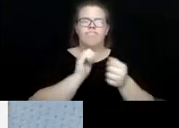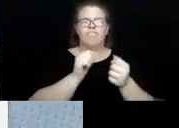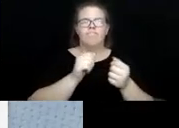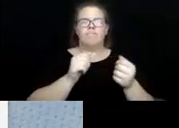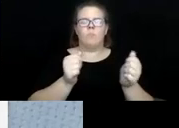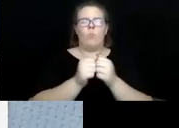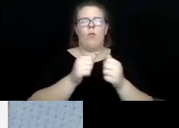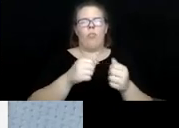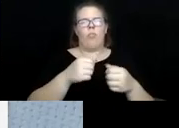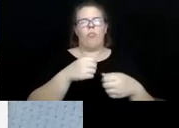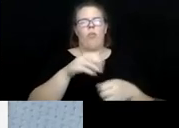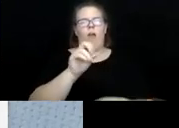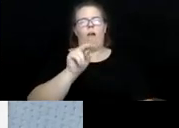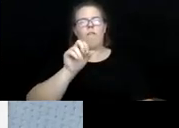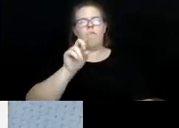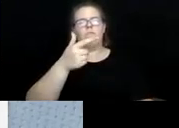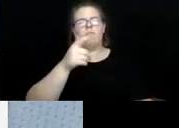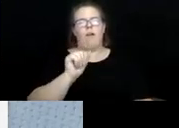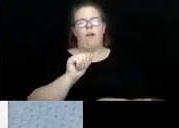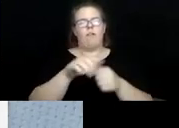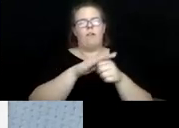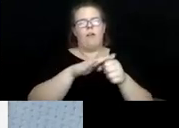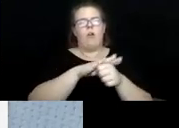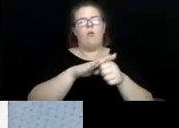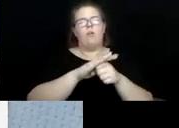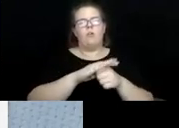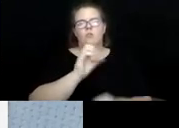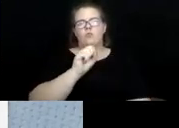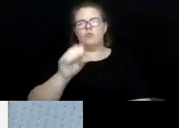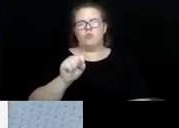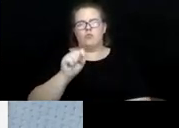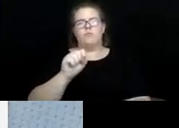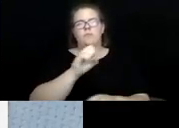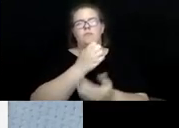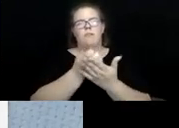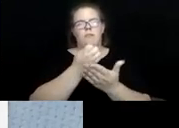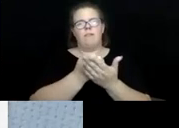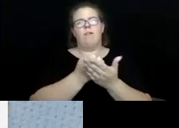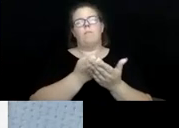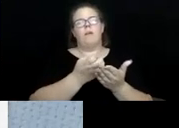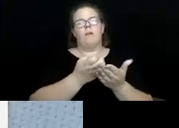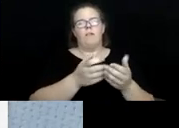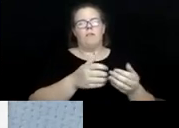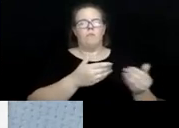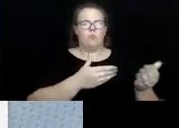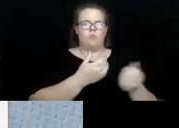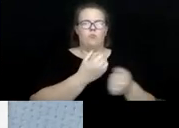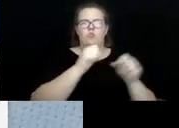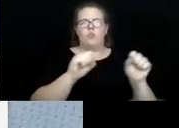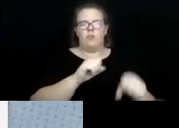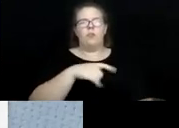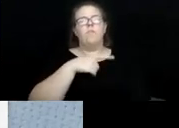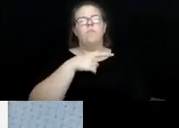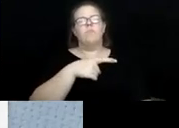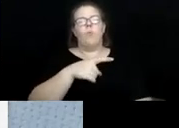Department of Social Services, Economic Security, and we make home visits to persons that